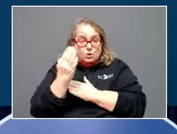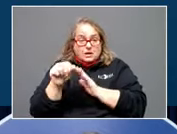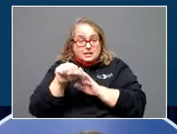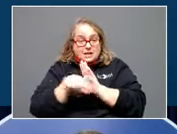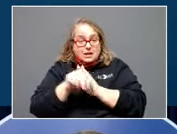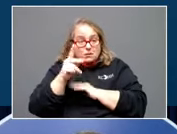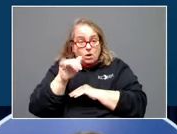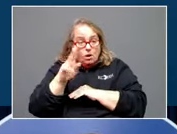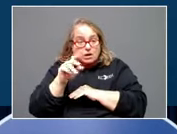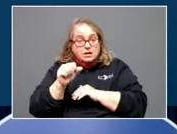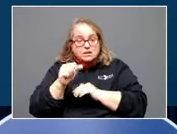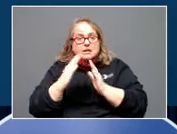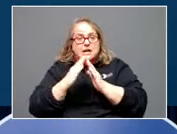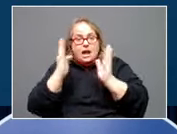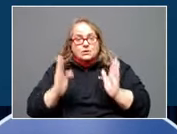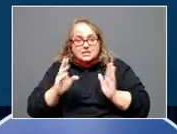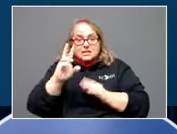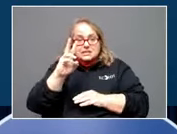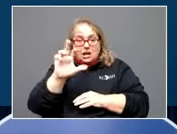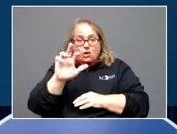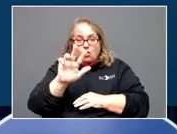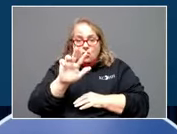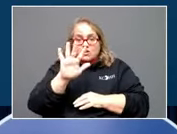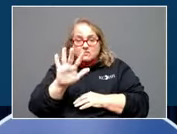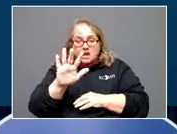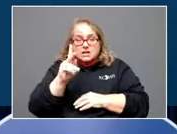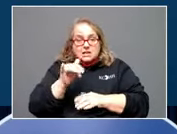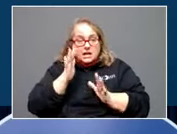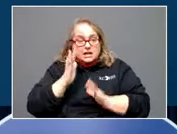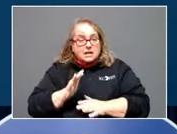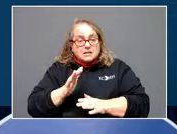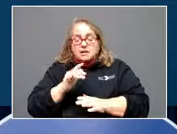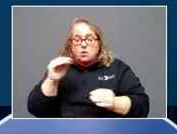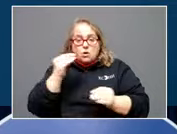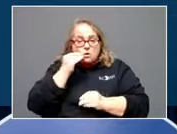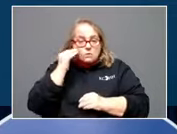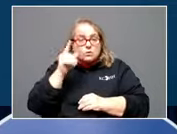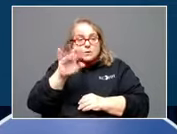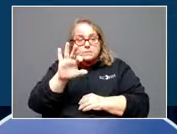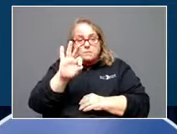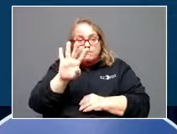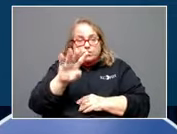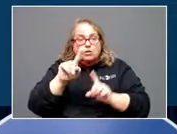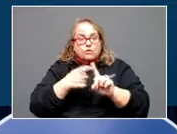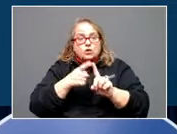are housing 635 displaced Kentuckians and 194 first responders.